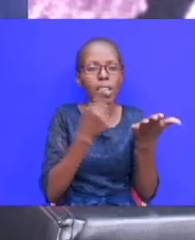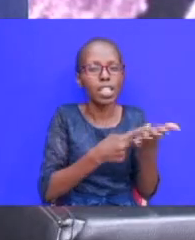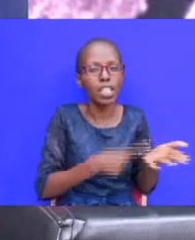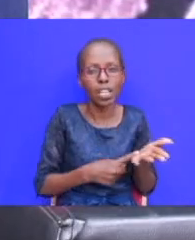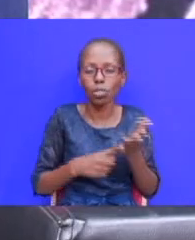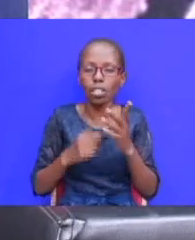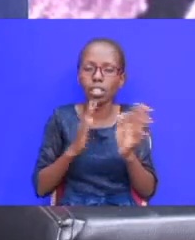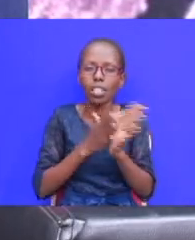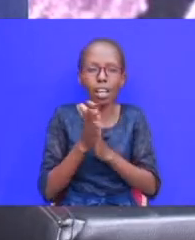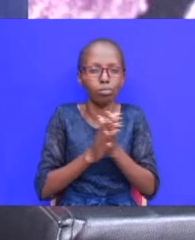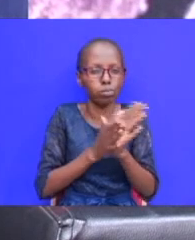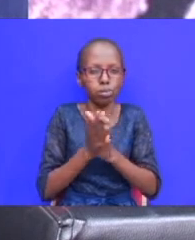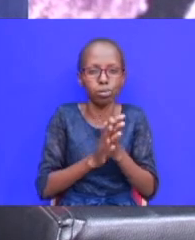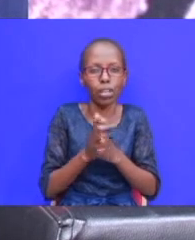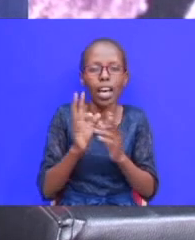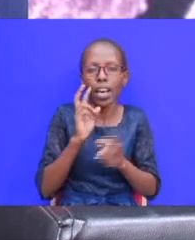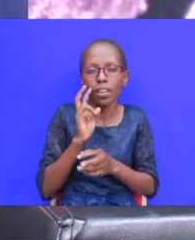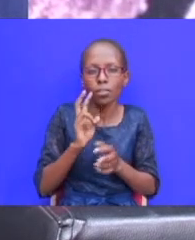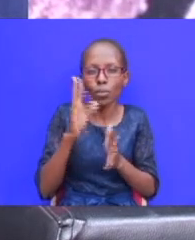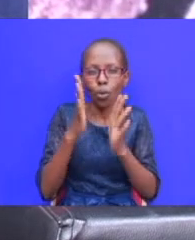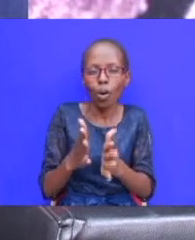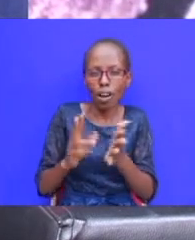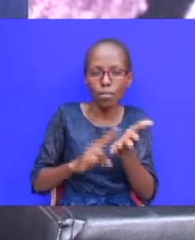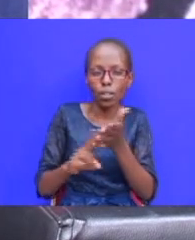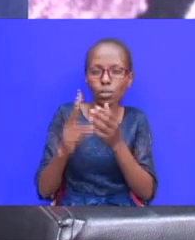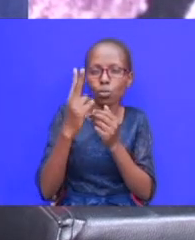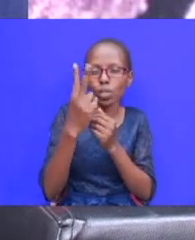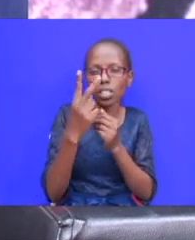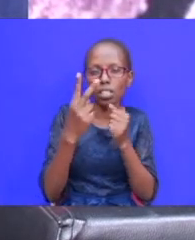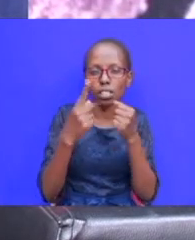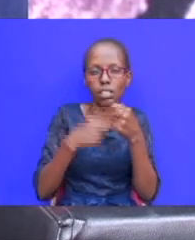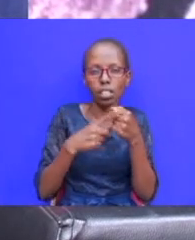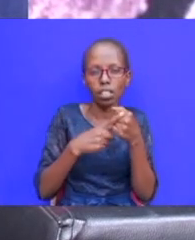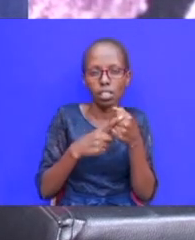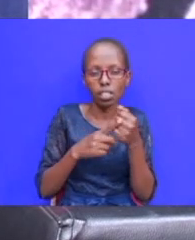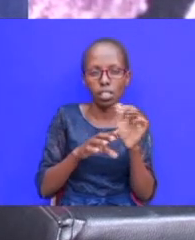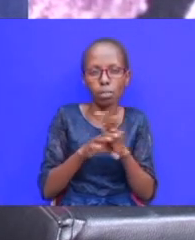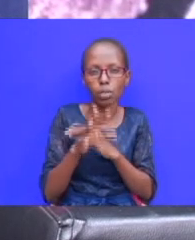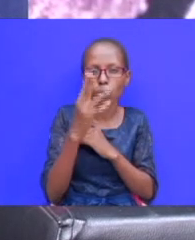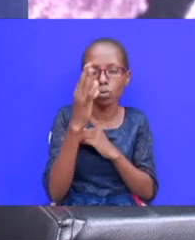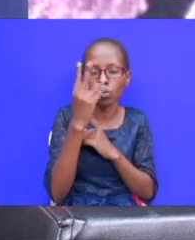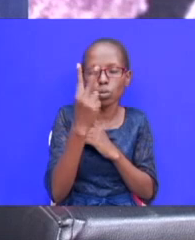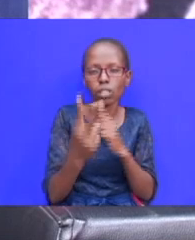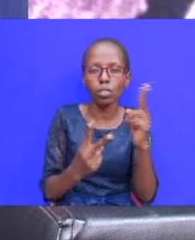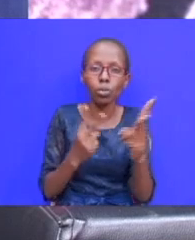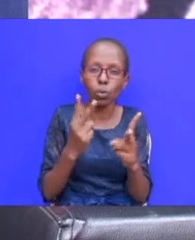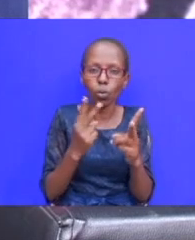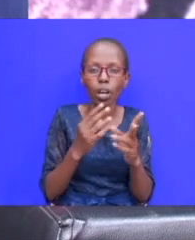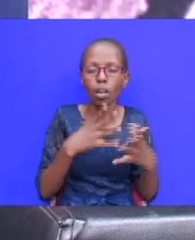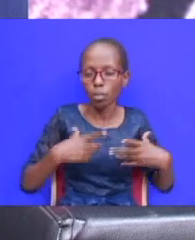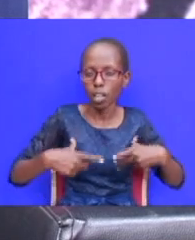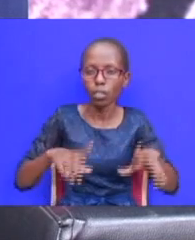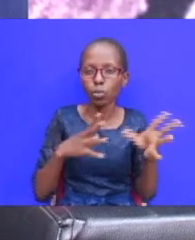an interesting one beloved viewer in verse number 26 of chapter 22 uh jacob says that i will not let thee